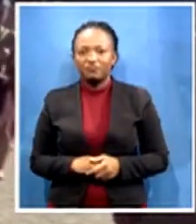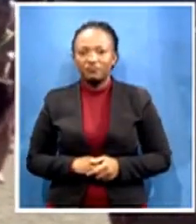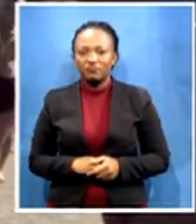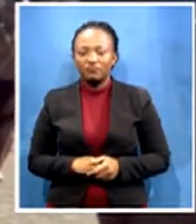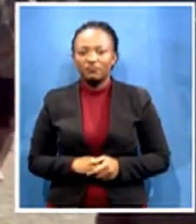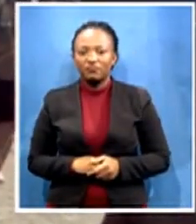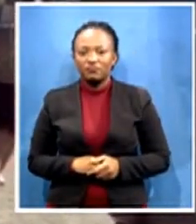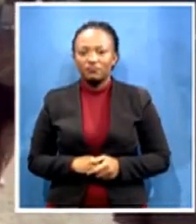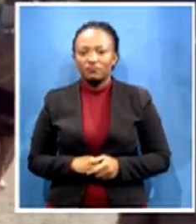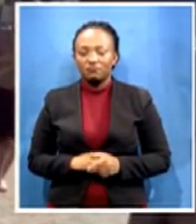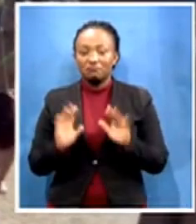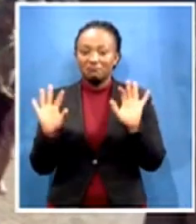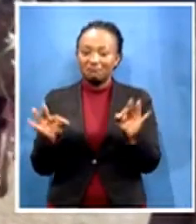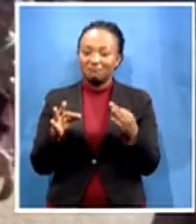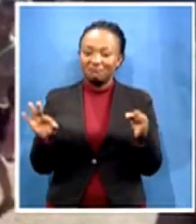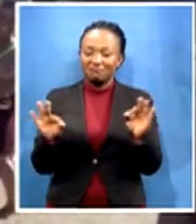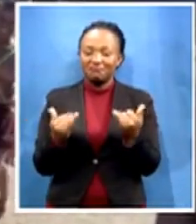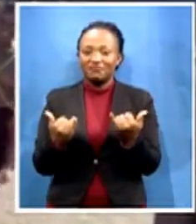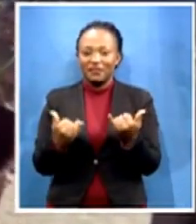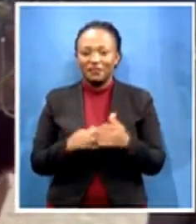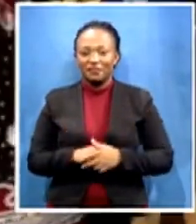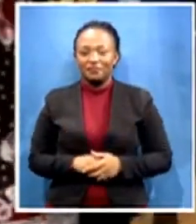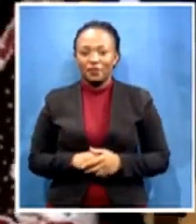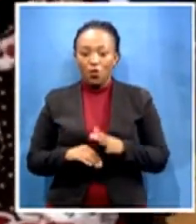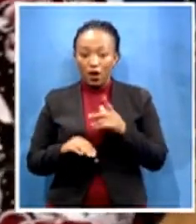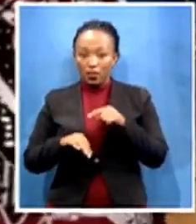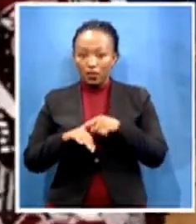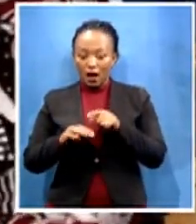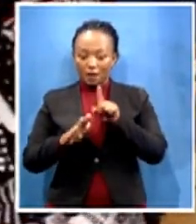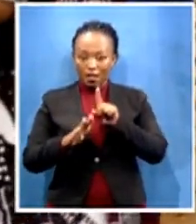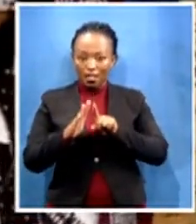A grand entrance, a sign of welcome to the mountain kingdom.